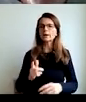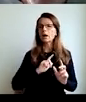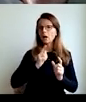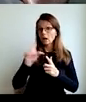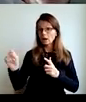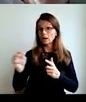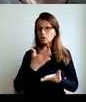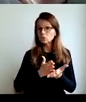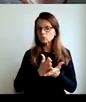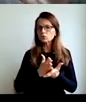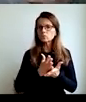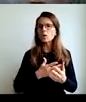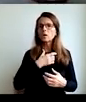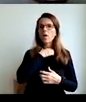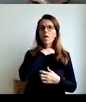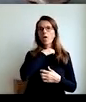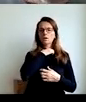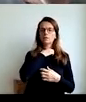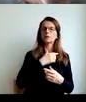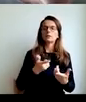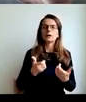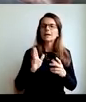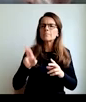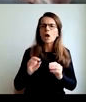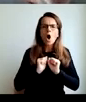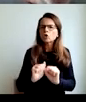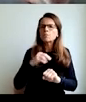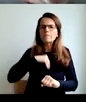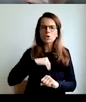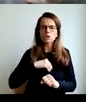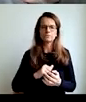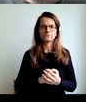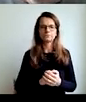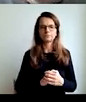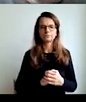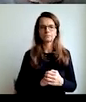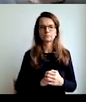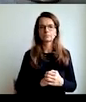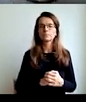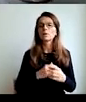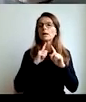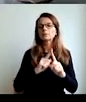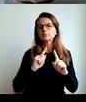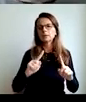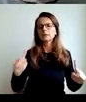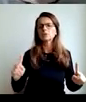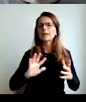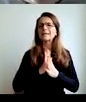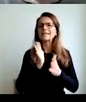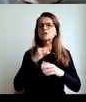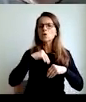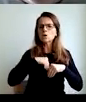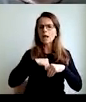are being suffocated. They have psychosomatic illnesses now.